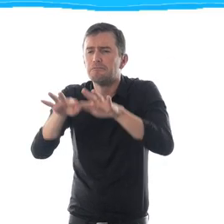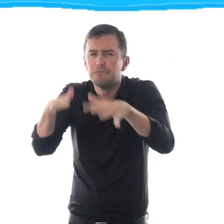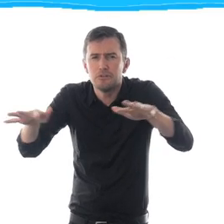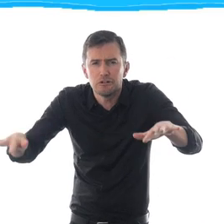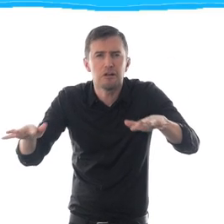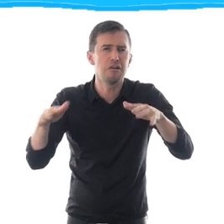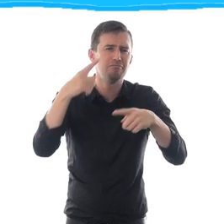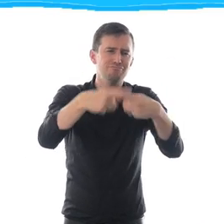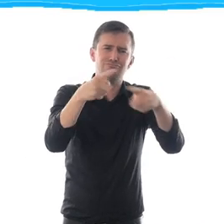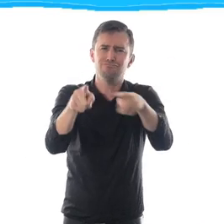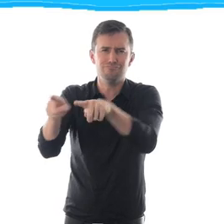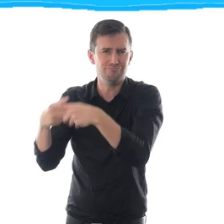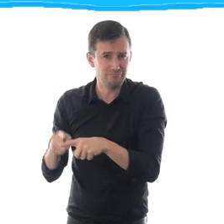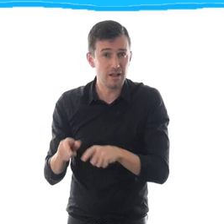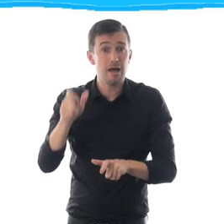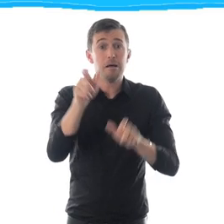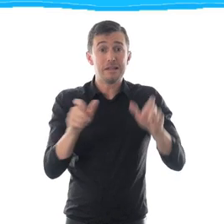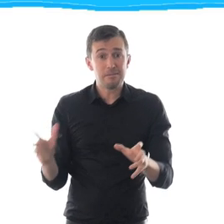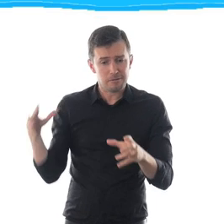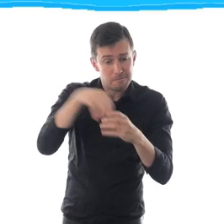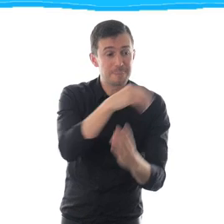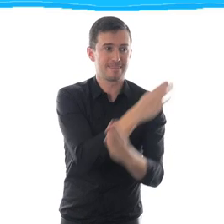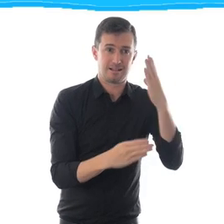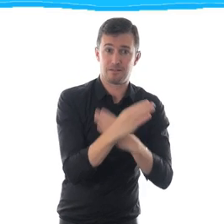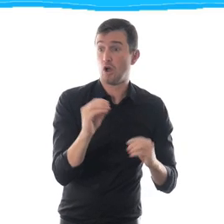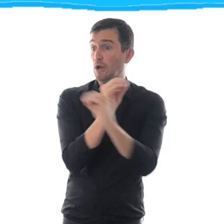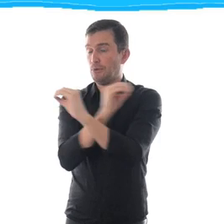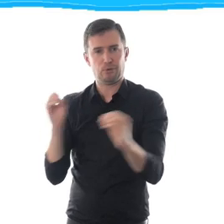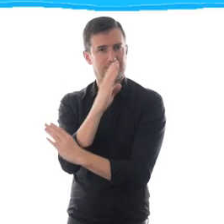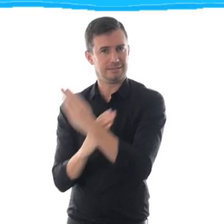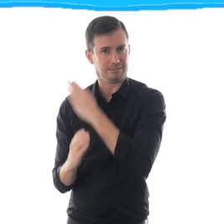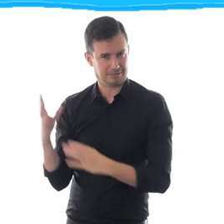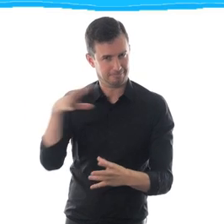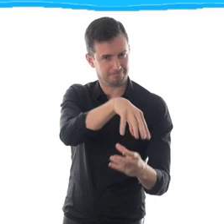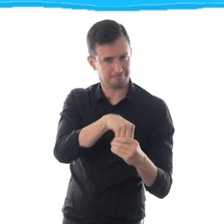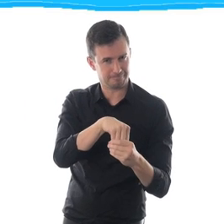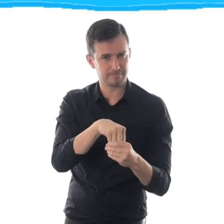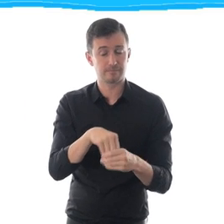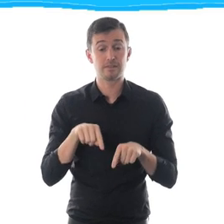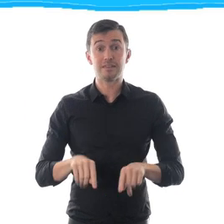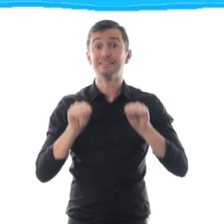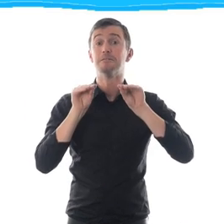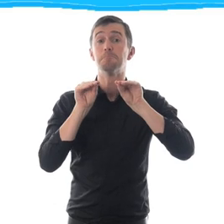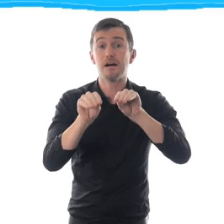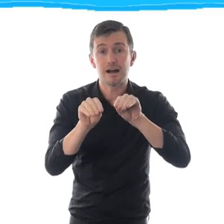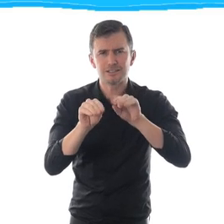module focuses on disability-inclusive communication. But the principles apply to all of UNICEF's work.